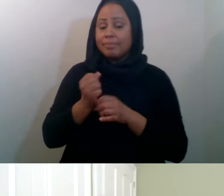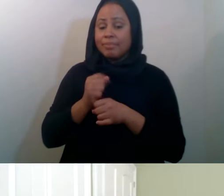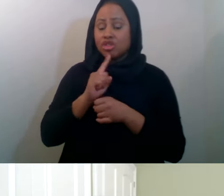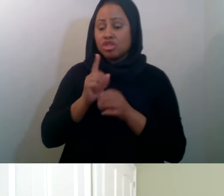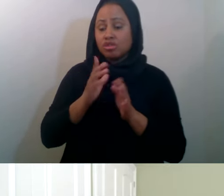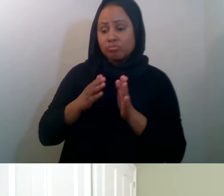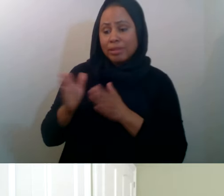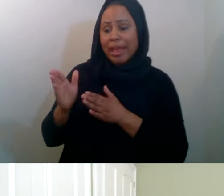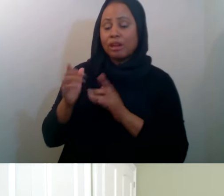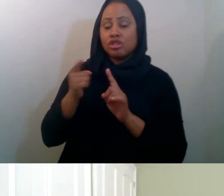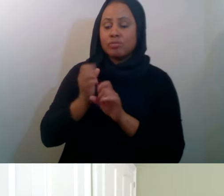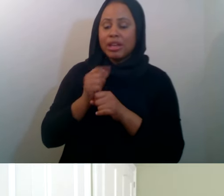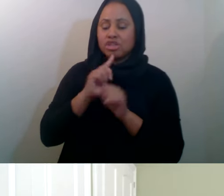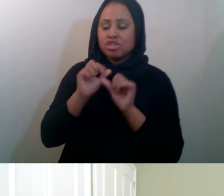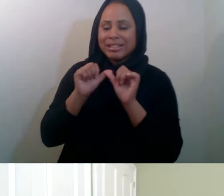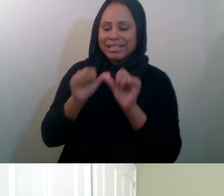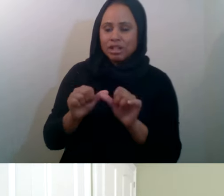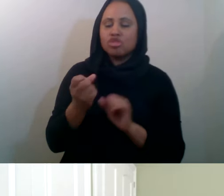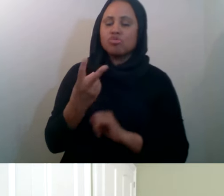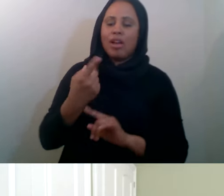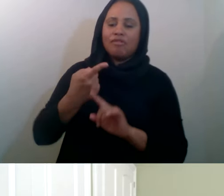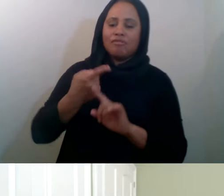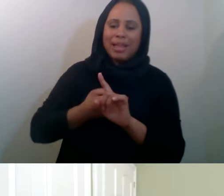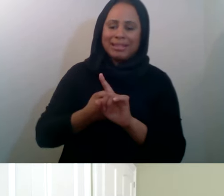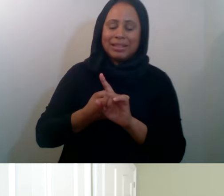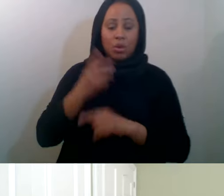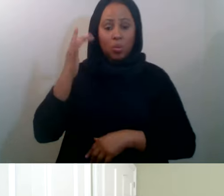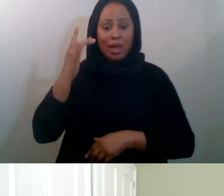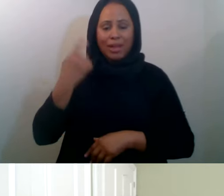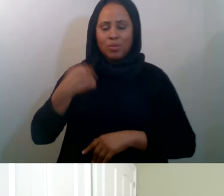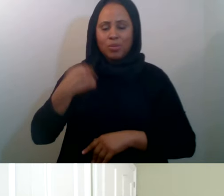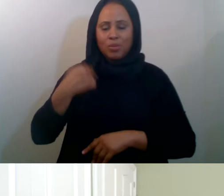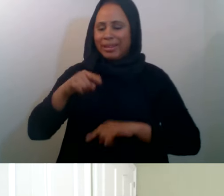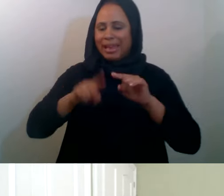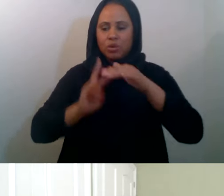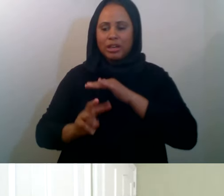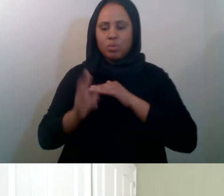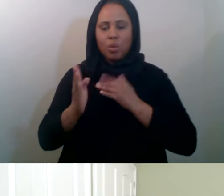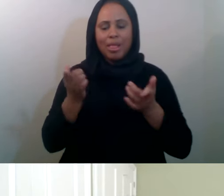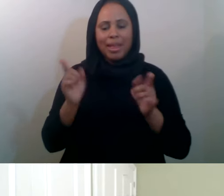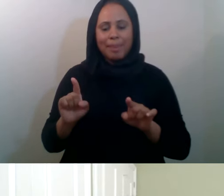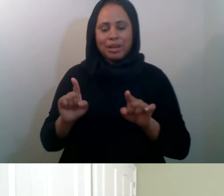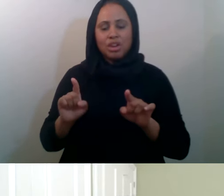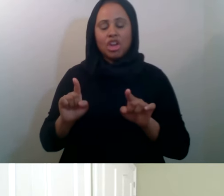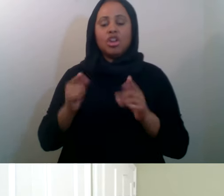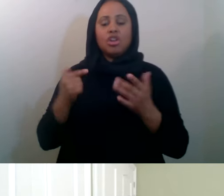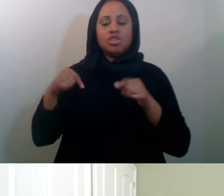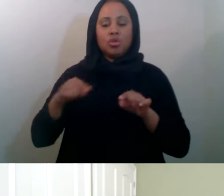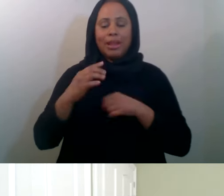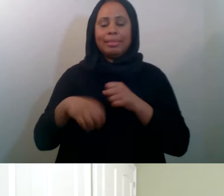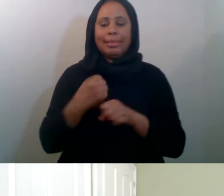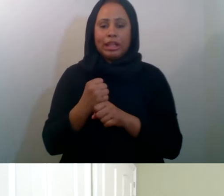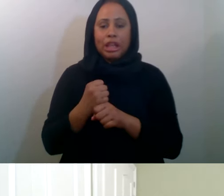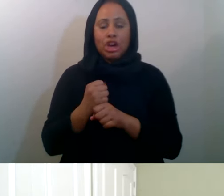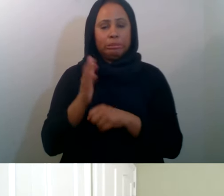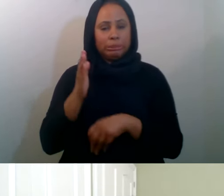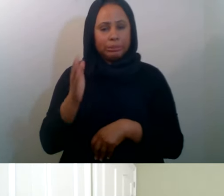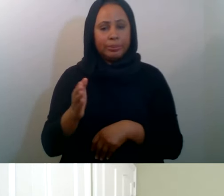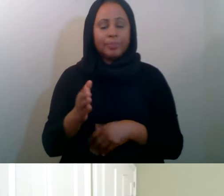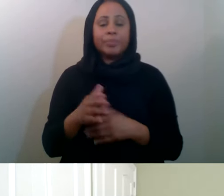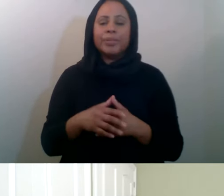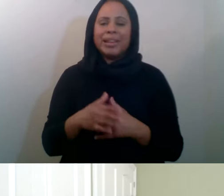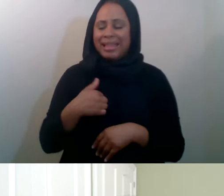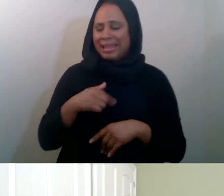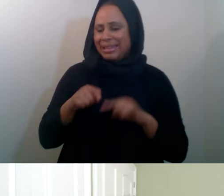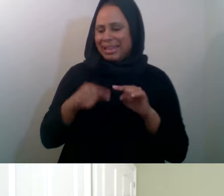Ramadan, because we can't anticipate, you know, what will happen, um, during the course of that year. So, uh, about what I